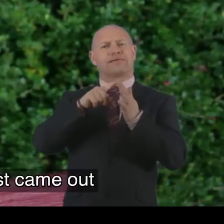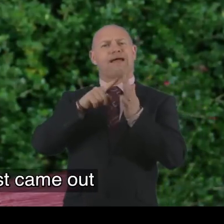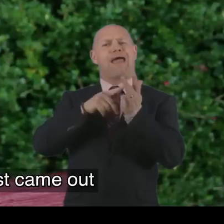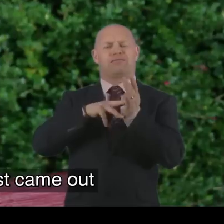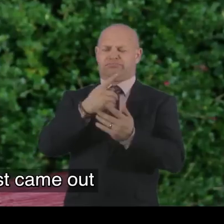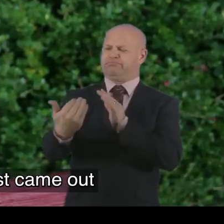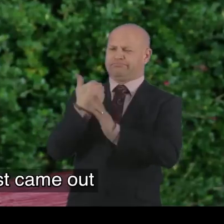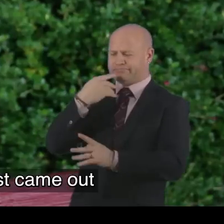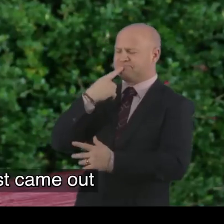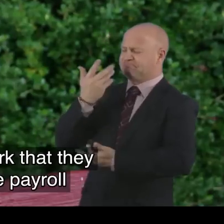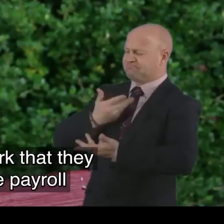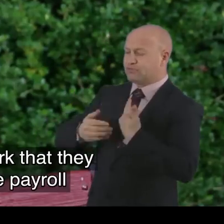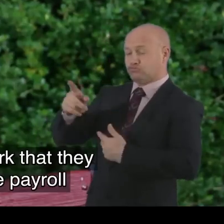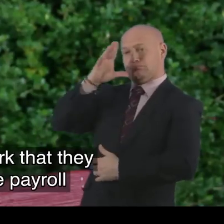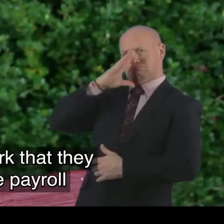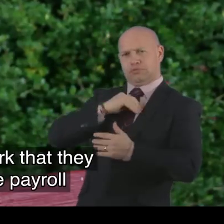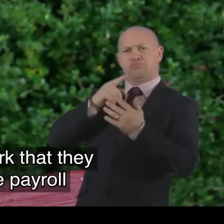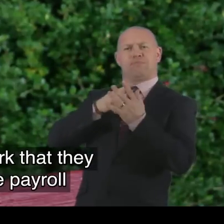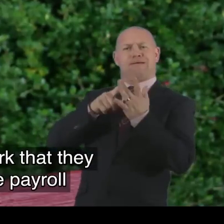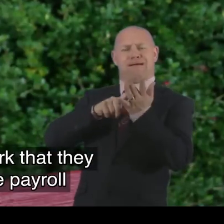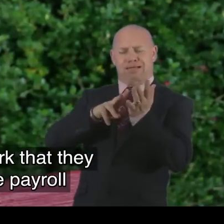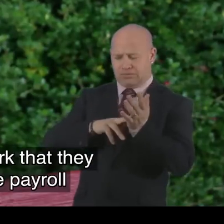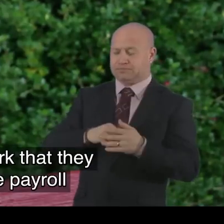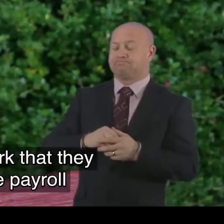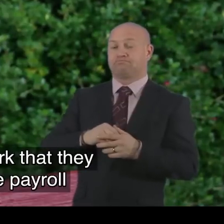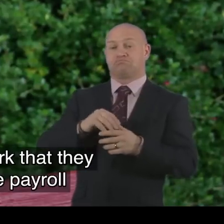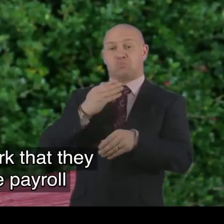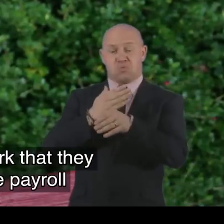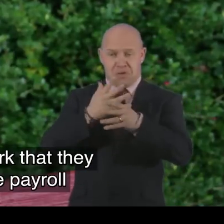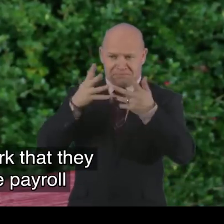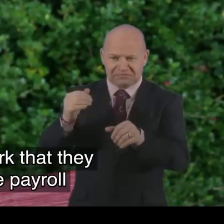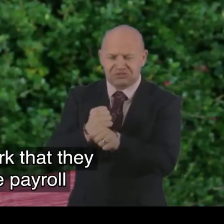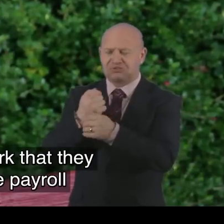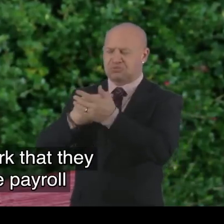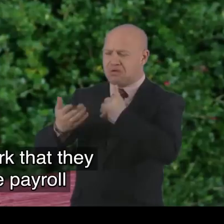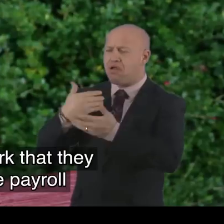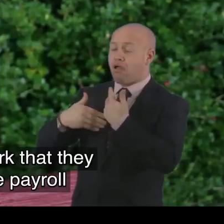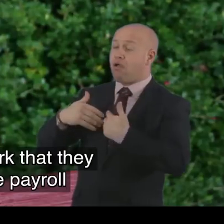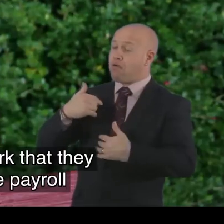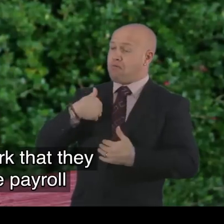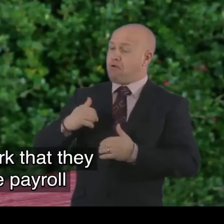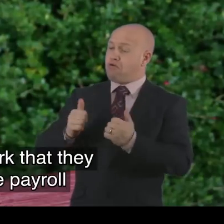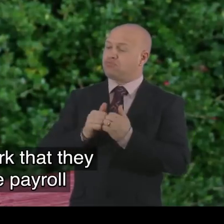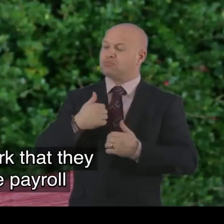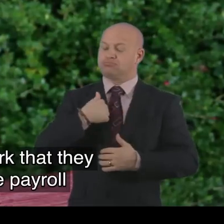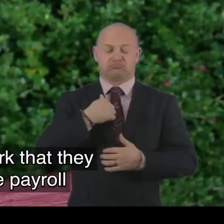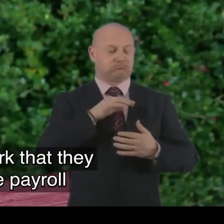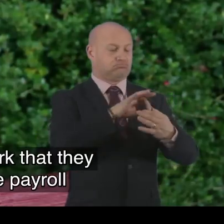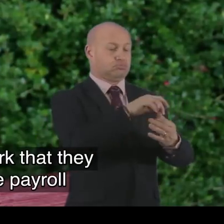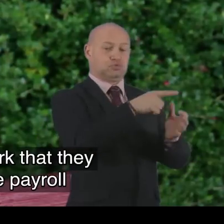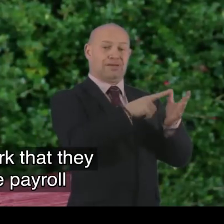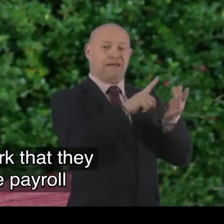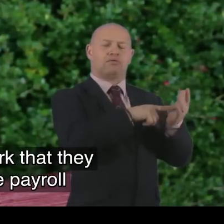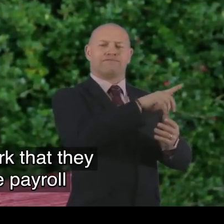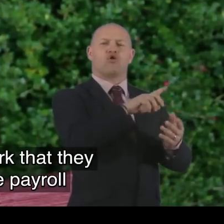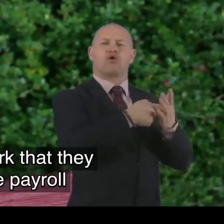When. Evelyn Gilchrist came out. She then informed me about the AILN. Uh. And the work that they do. And. Uh. So we agreed to